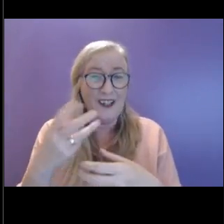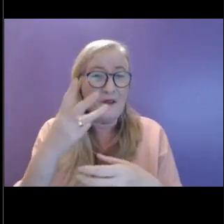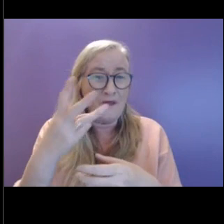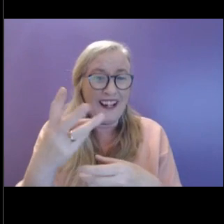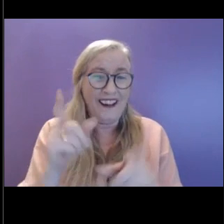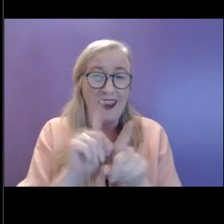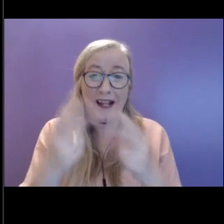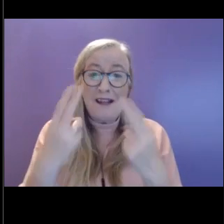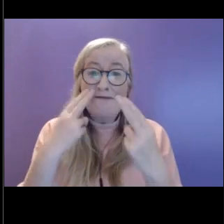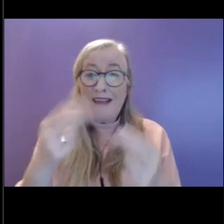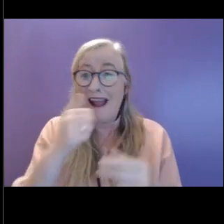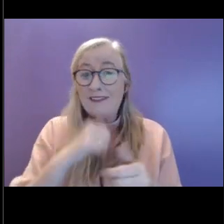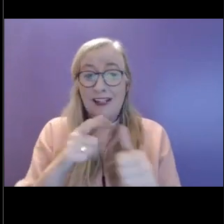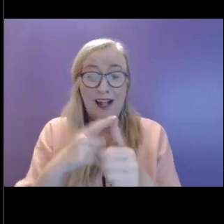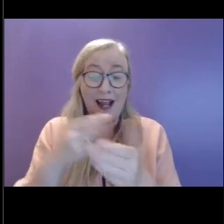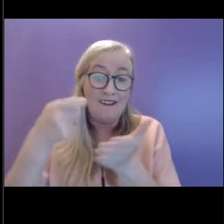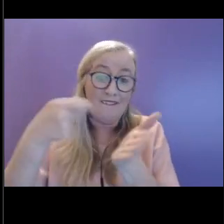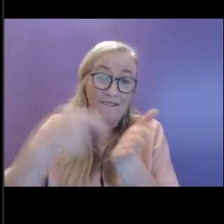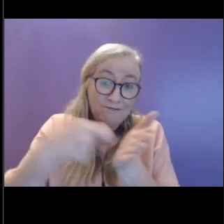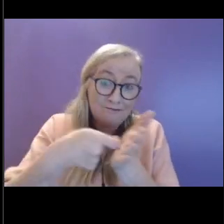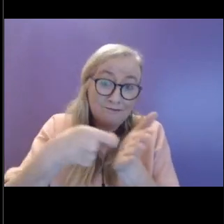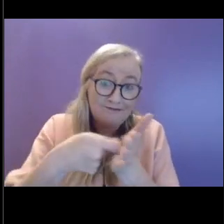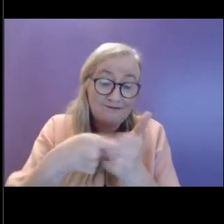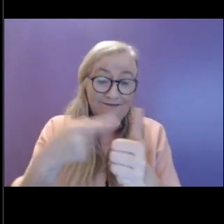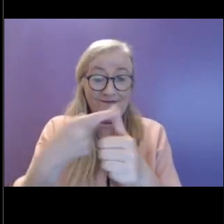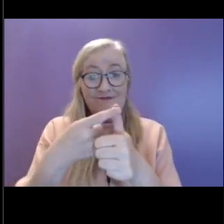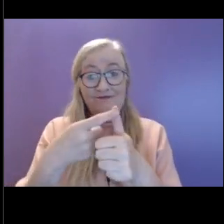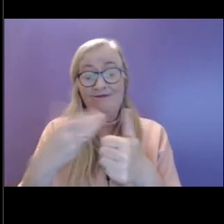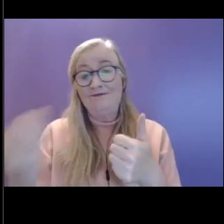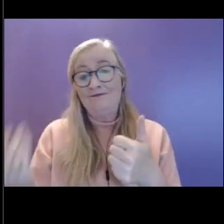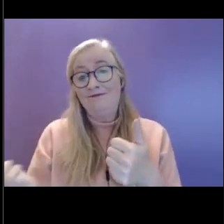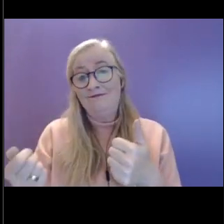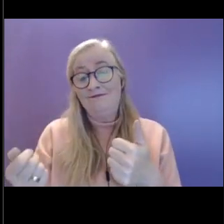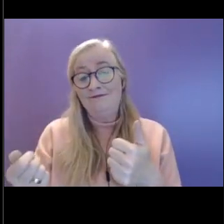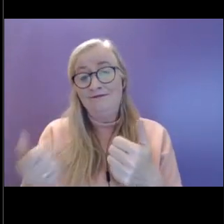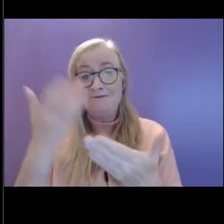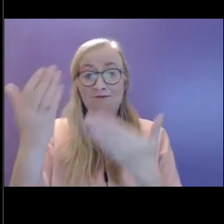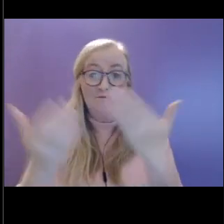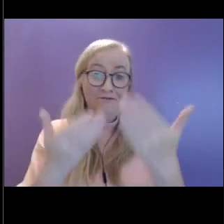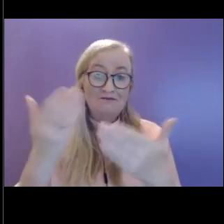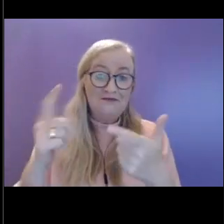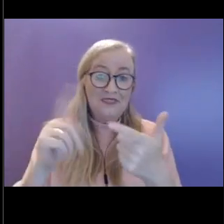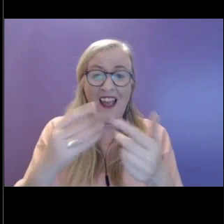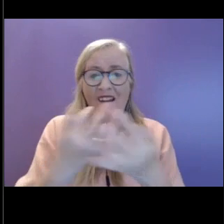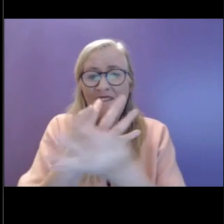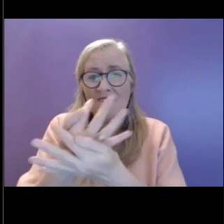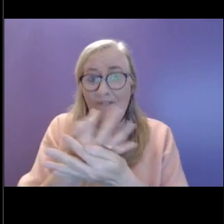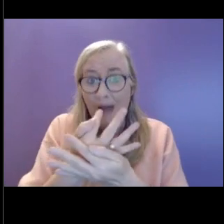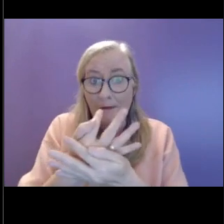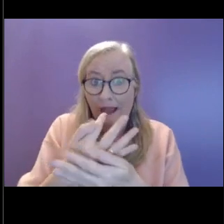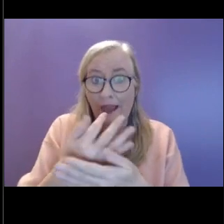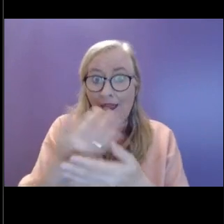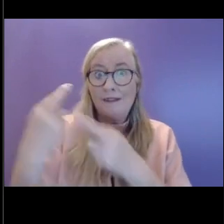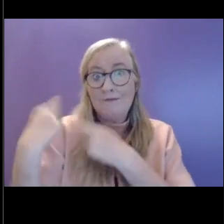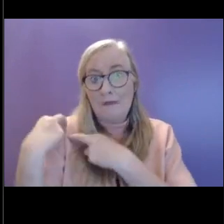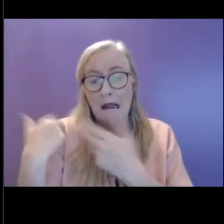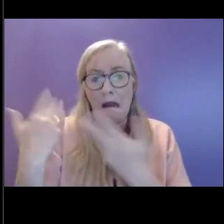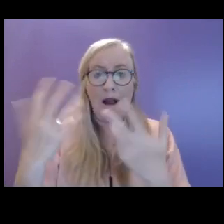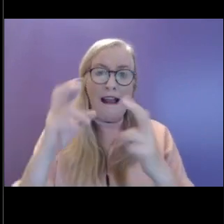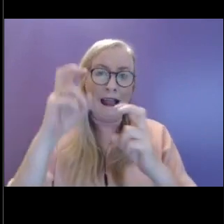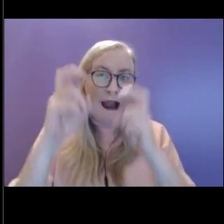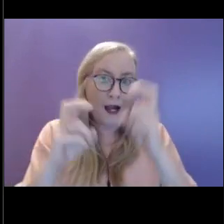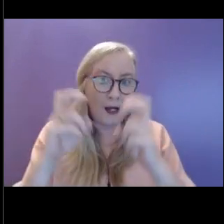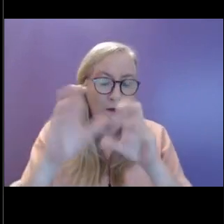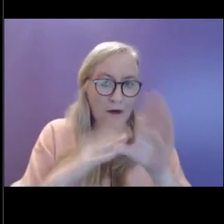things like finances, things like, you know, family commitments, things like arguments with partners,